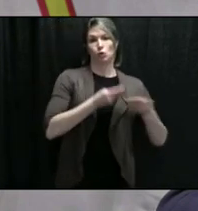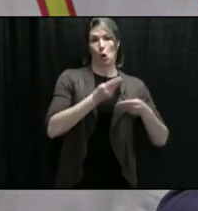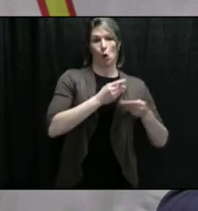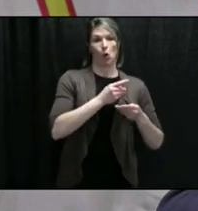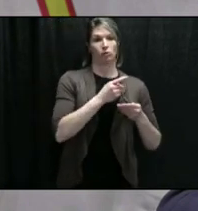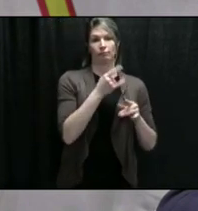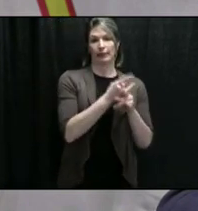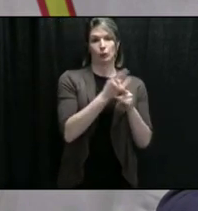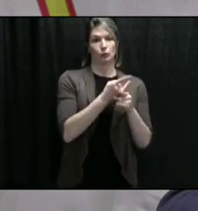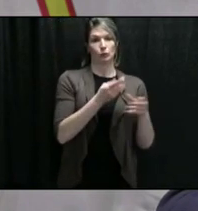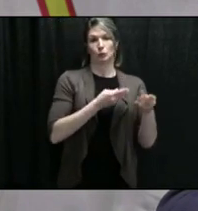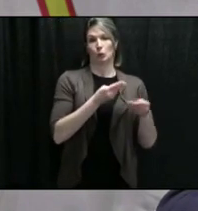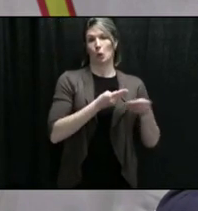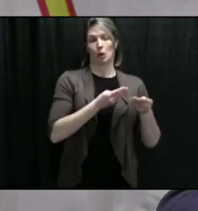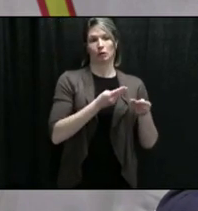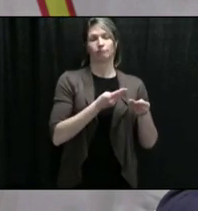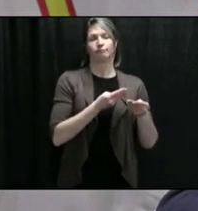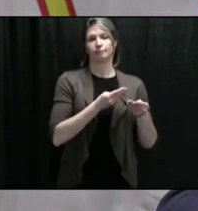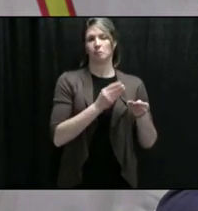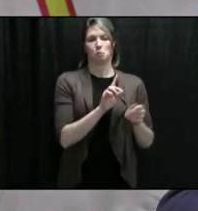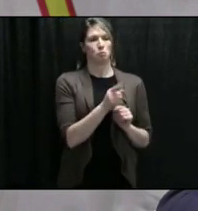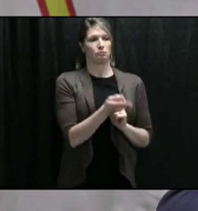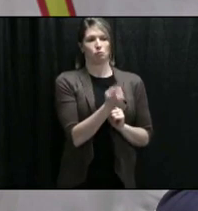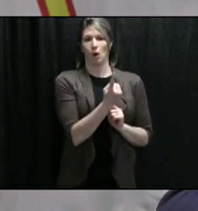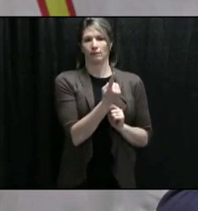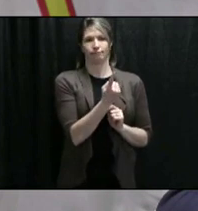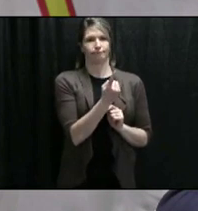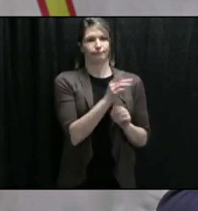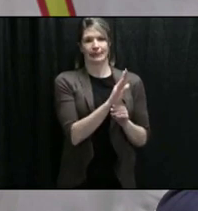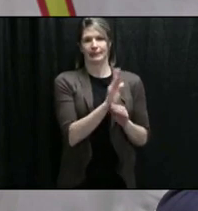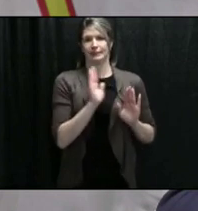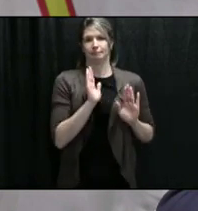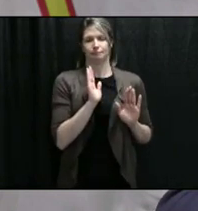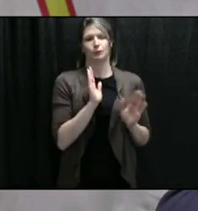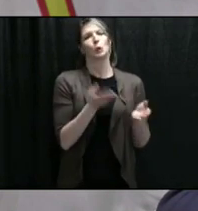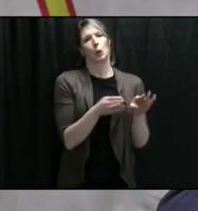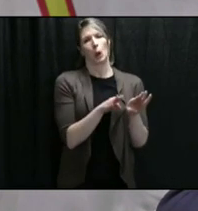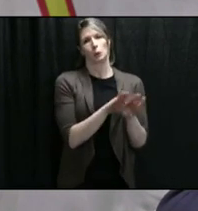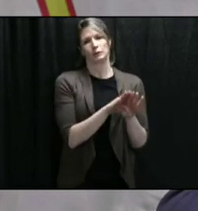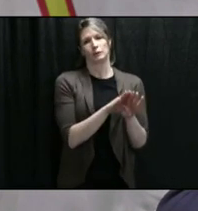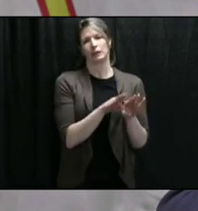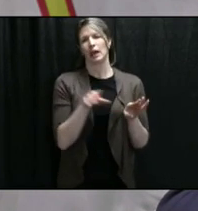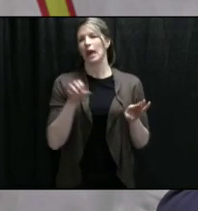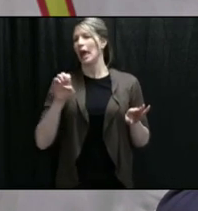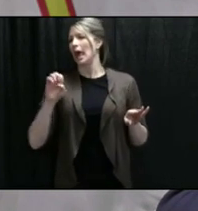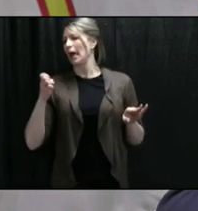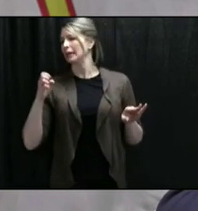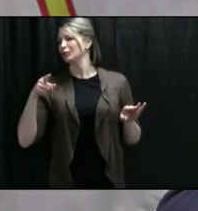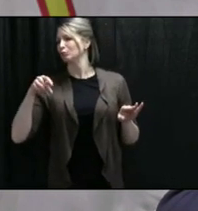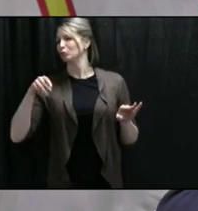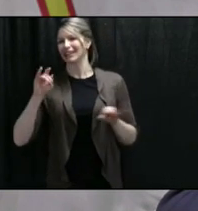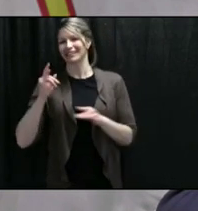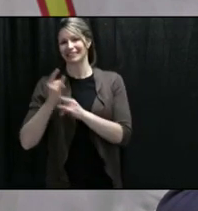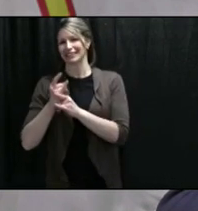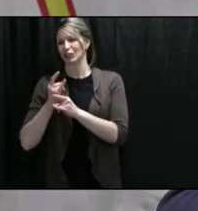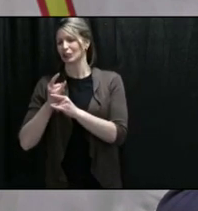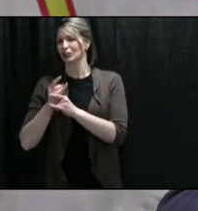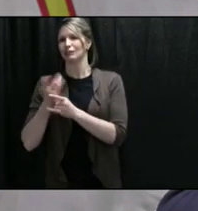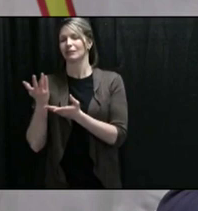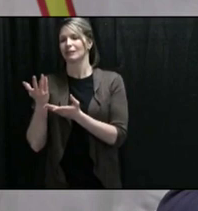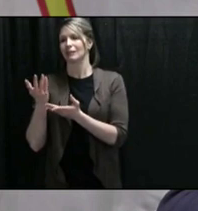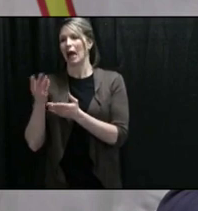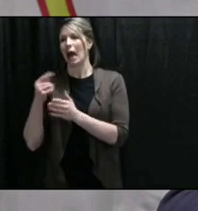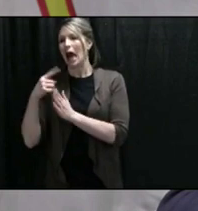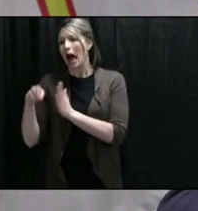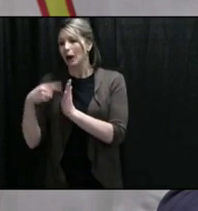throughout our province. So, this was attached to an existing business. And at that point, I'm not sure what the regular hours of operations and the changes